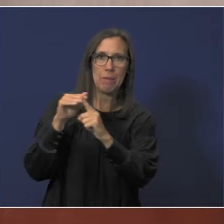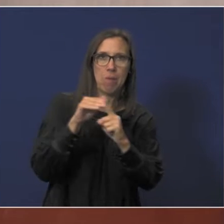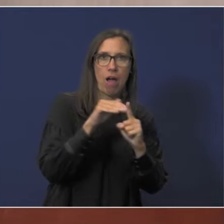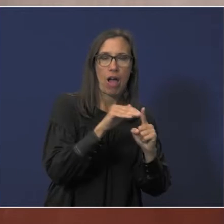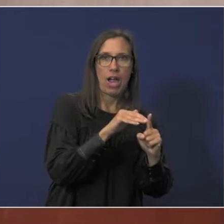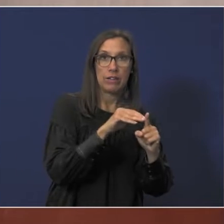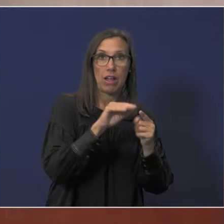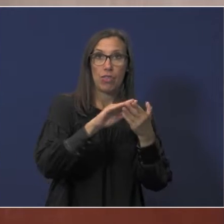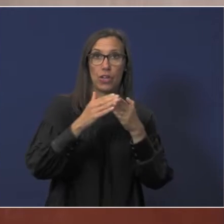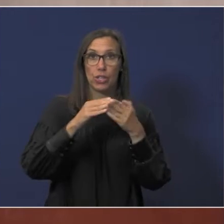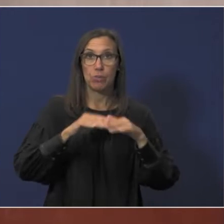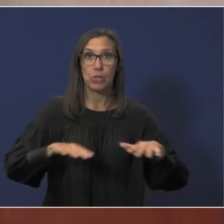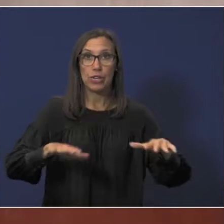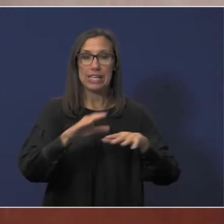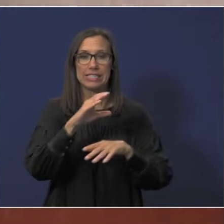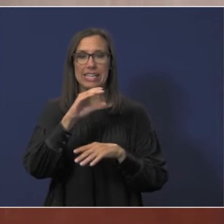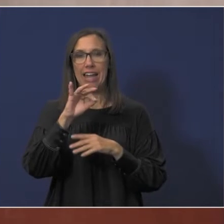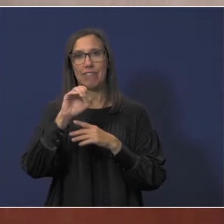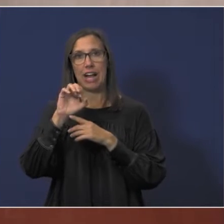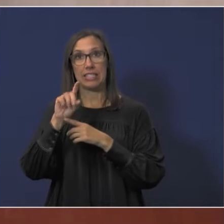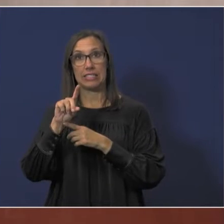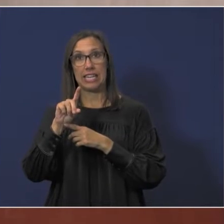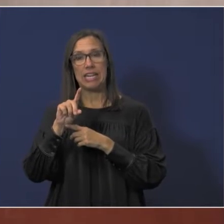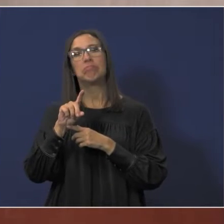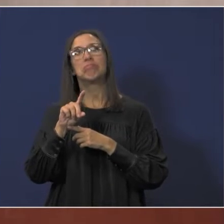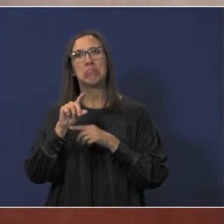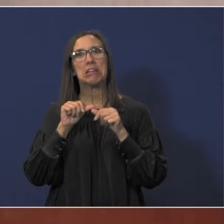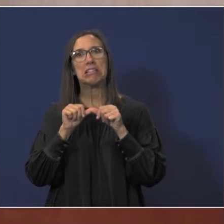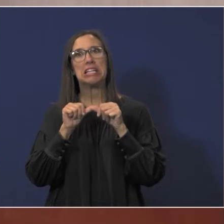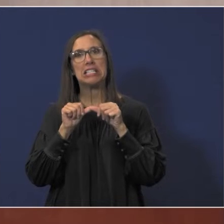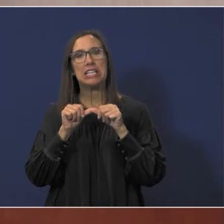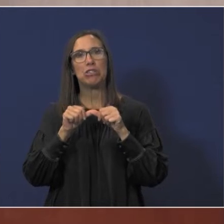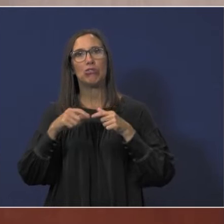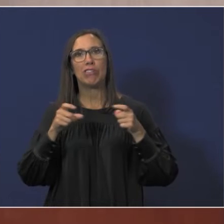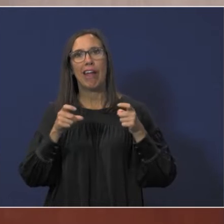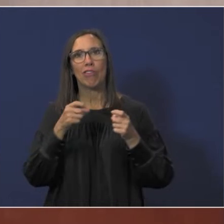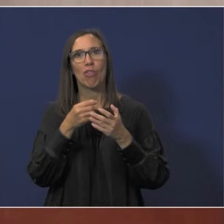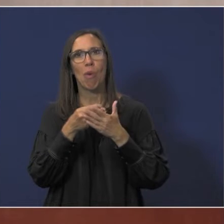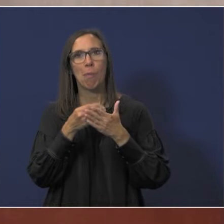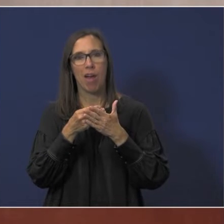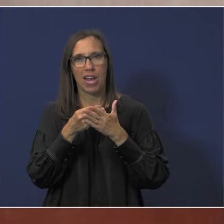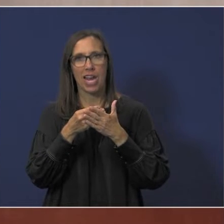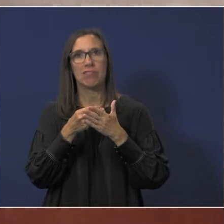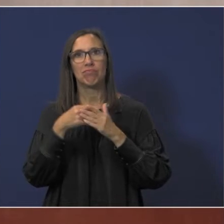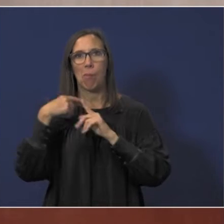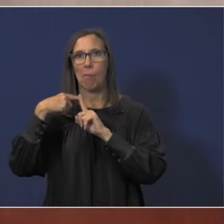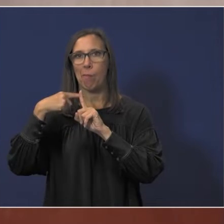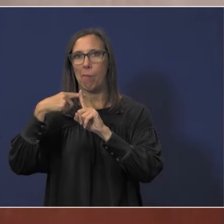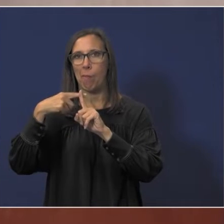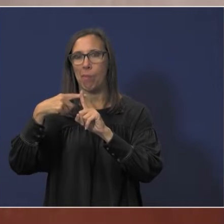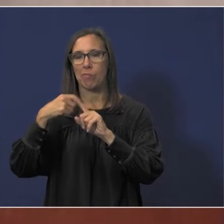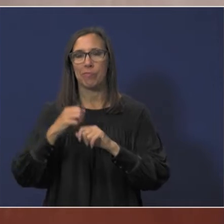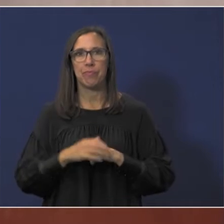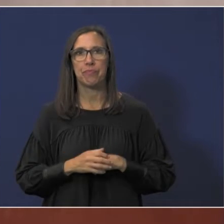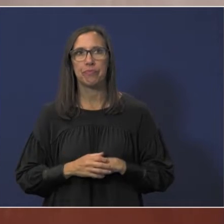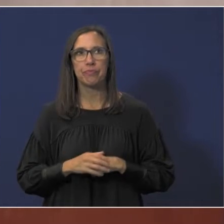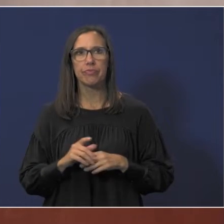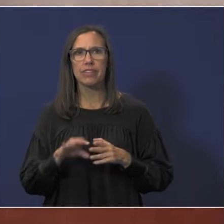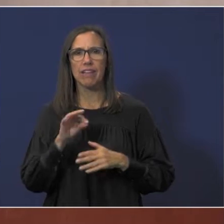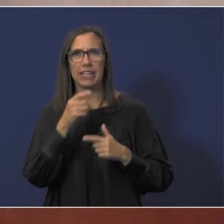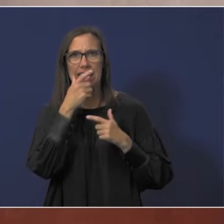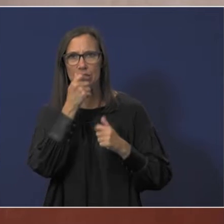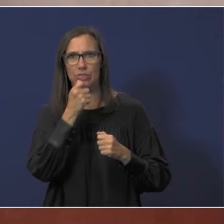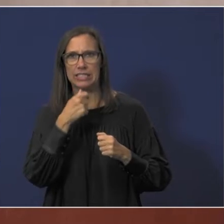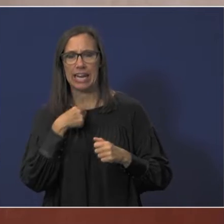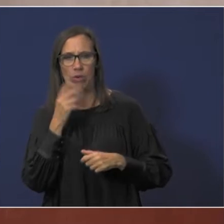community that CFISD continues to be good stewards of tax dollars to continue to earn the highest rating possible. I find it really interesting.